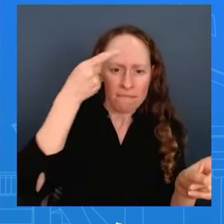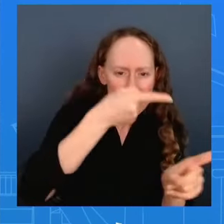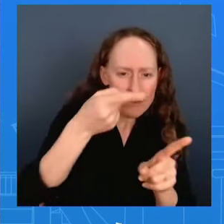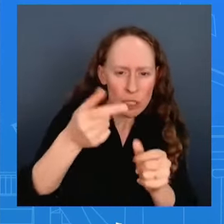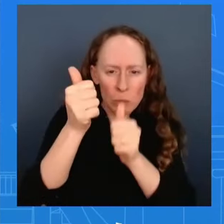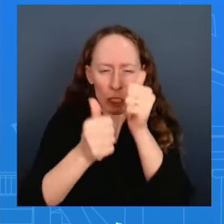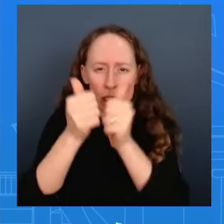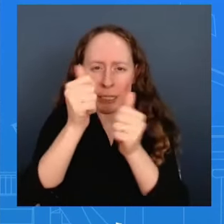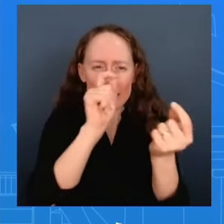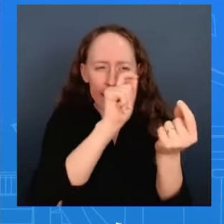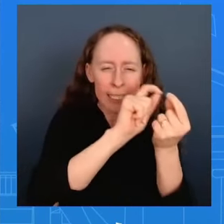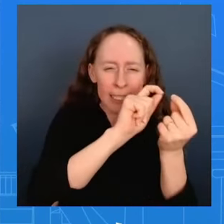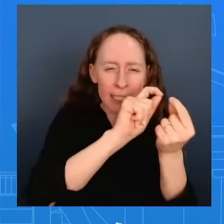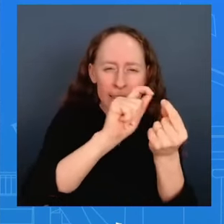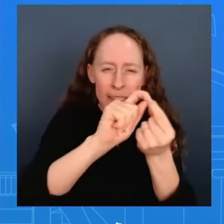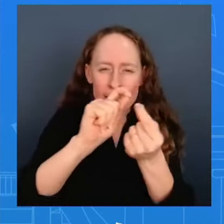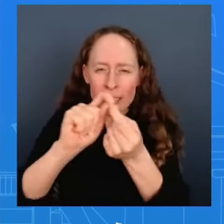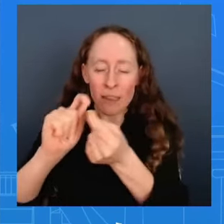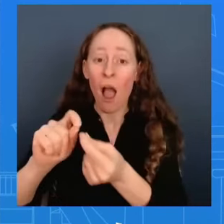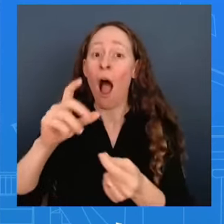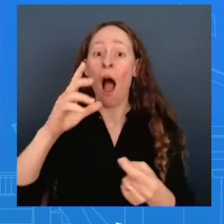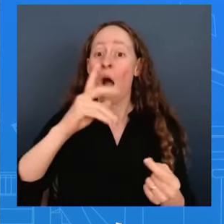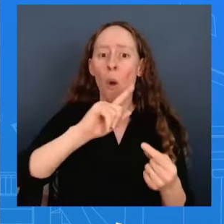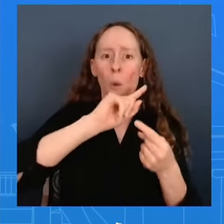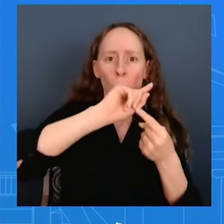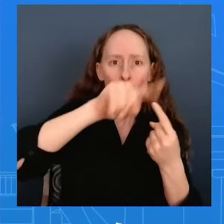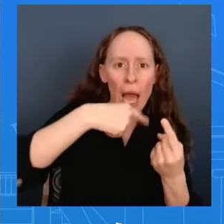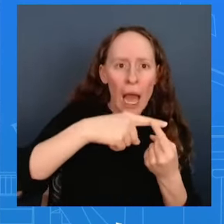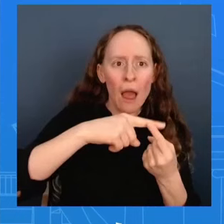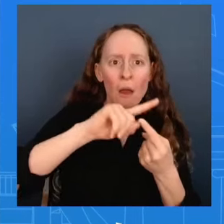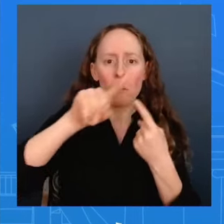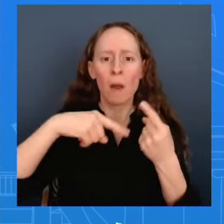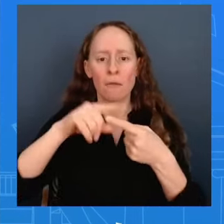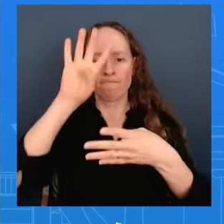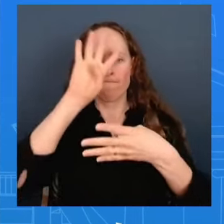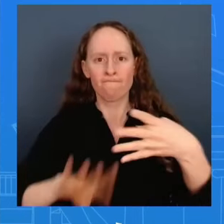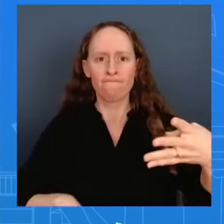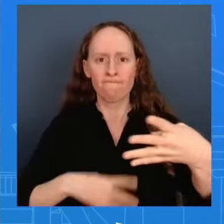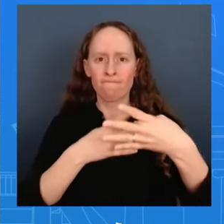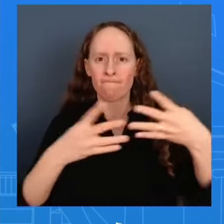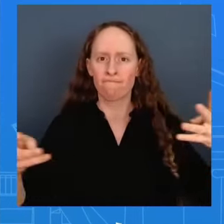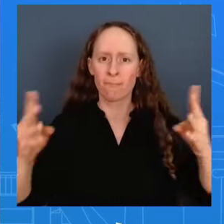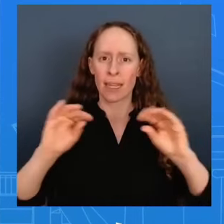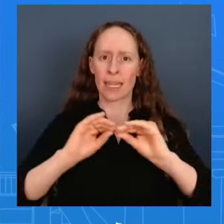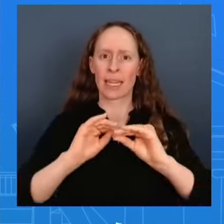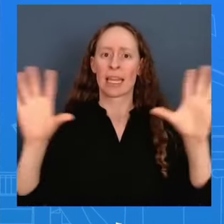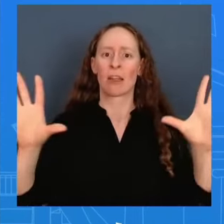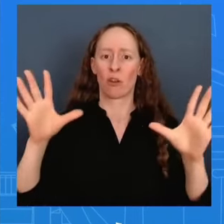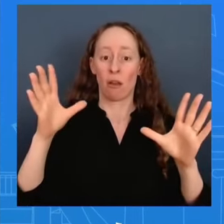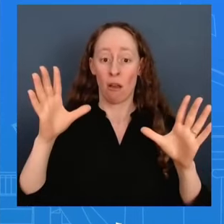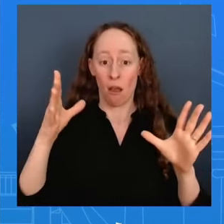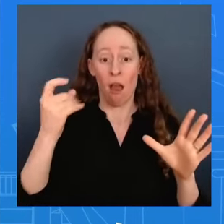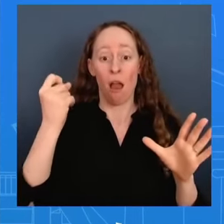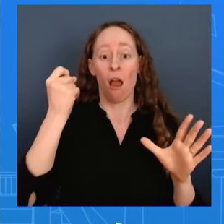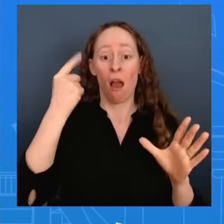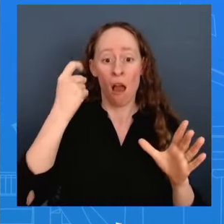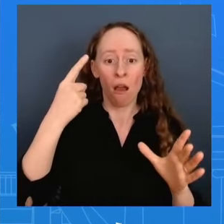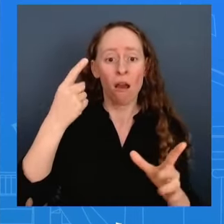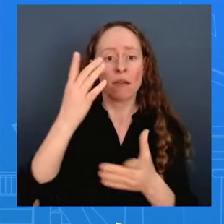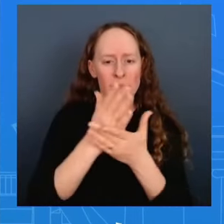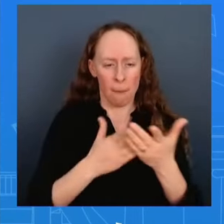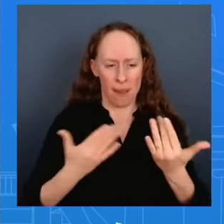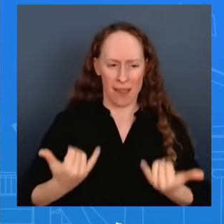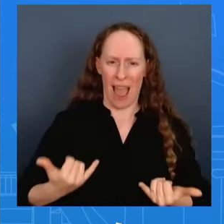proposed increases along with the details of the machinery exclusions process this strong action by the president